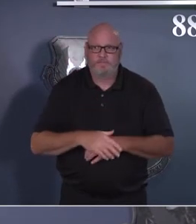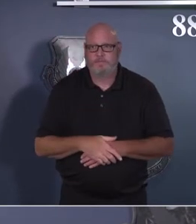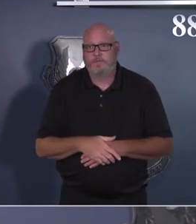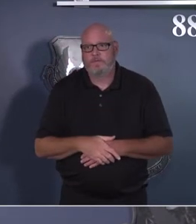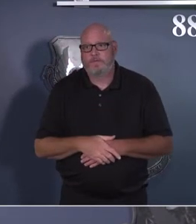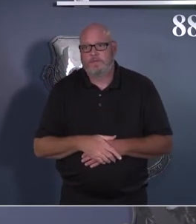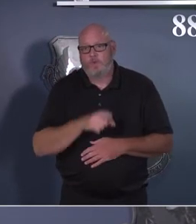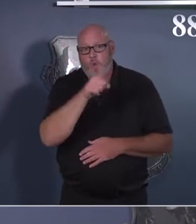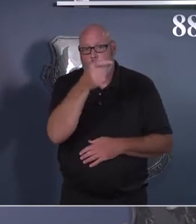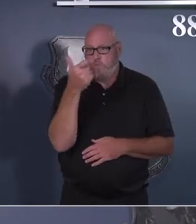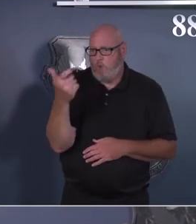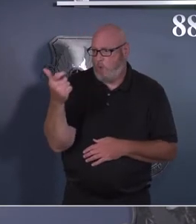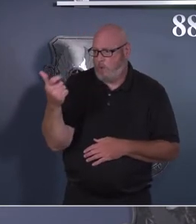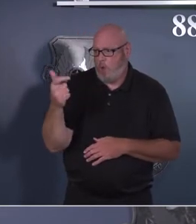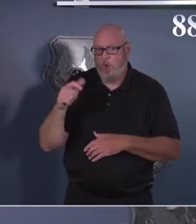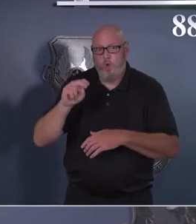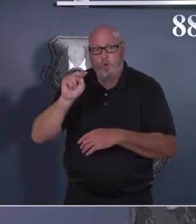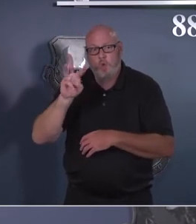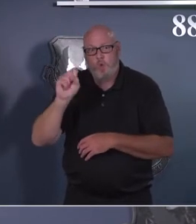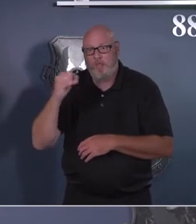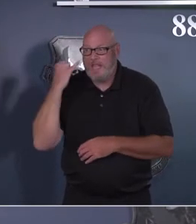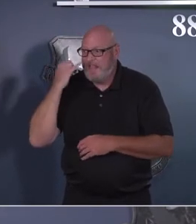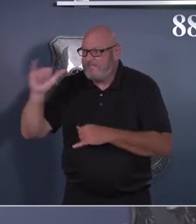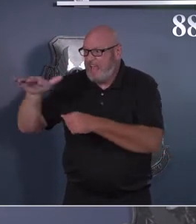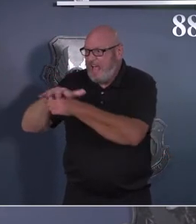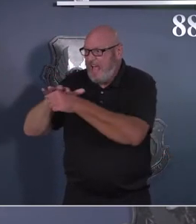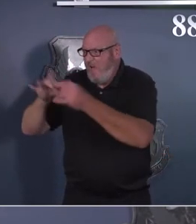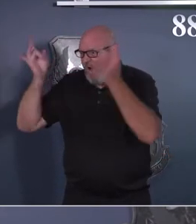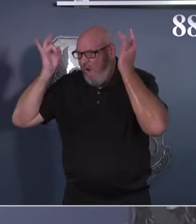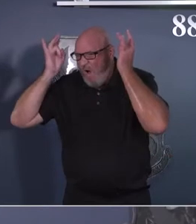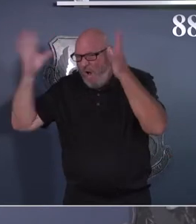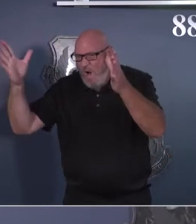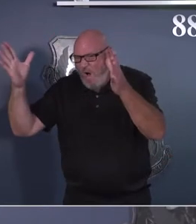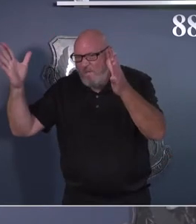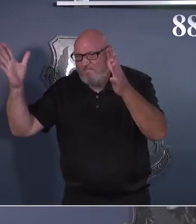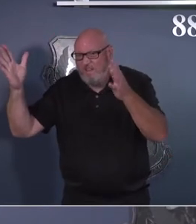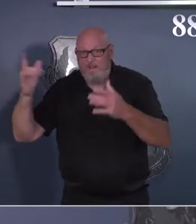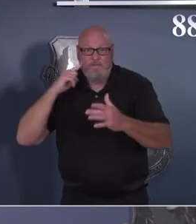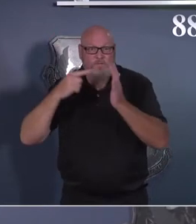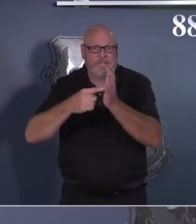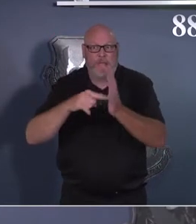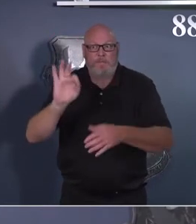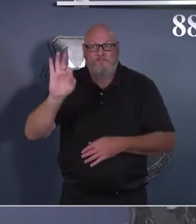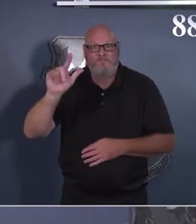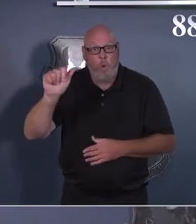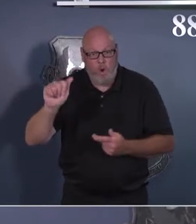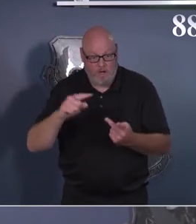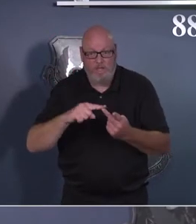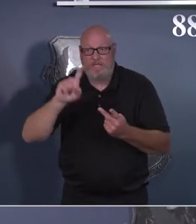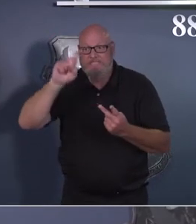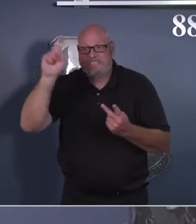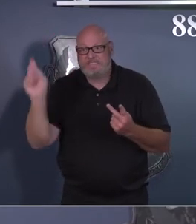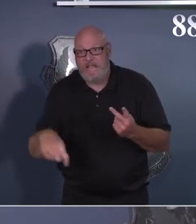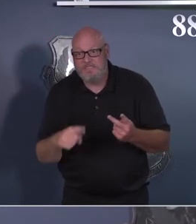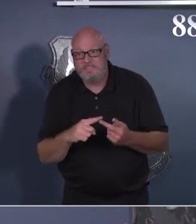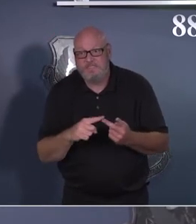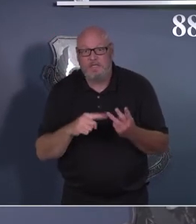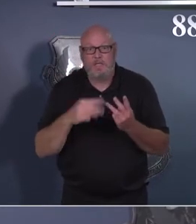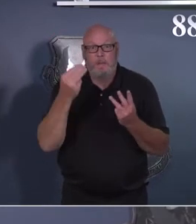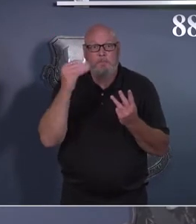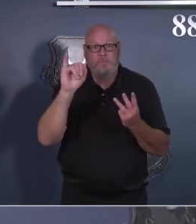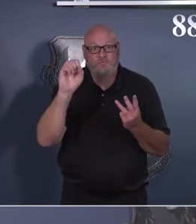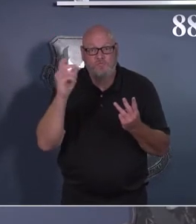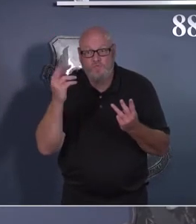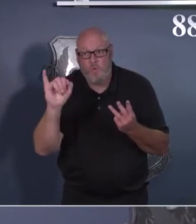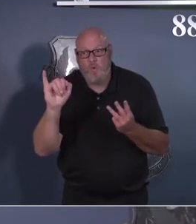that places like Florida and Texas and Missouri are hot spots right now. And so you may want to reconsider travel to Florida, Texas, or Missouri,